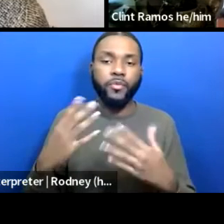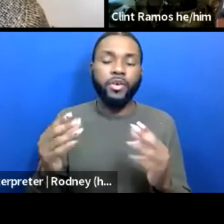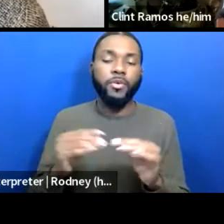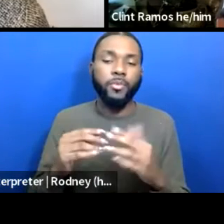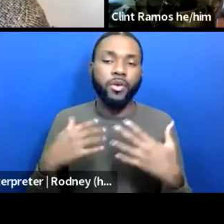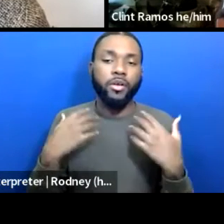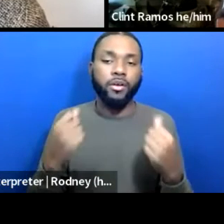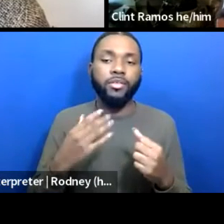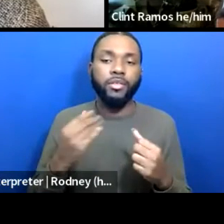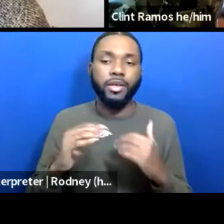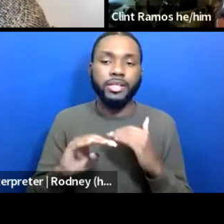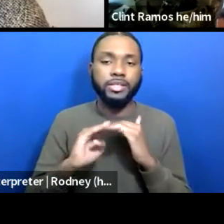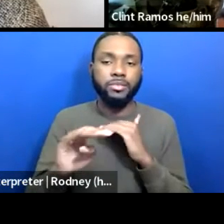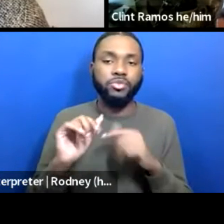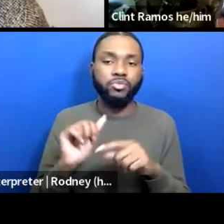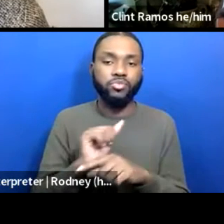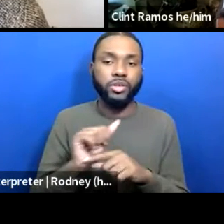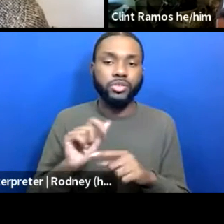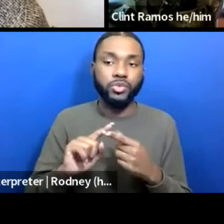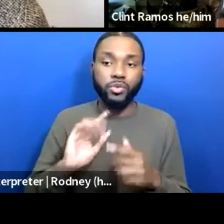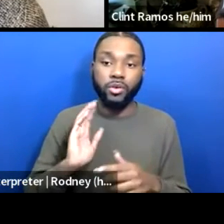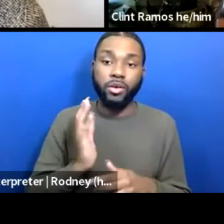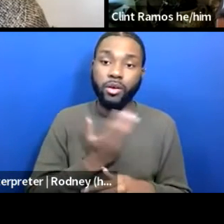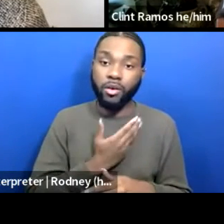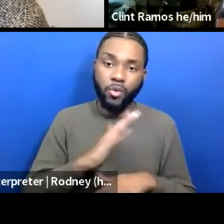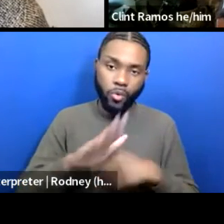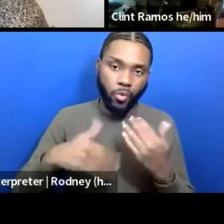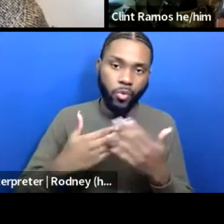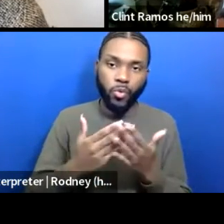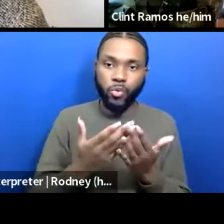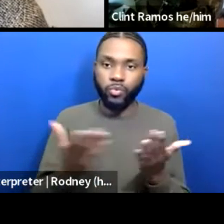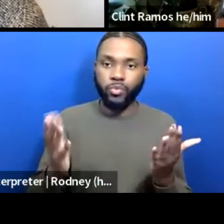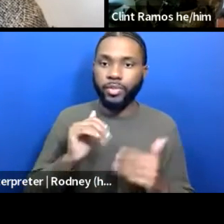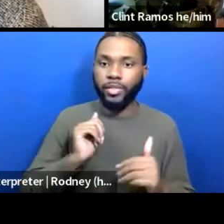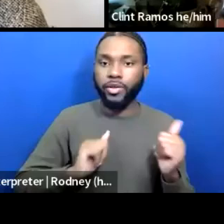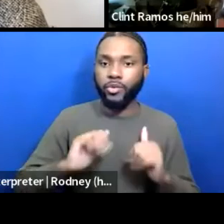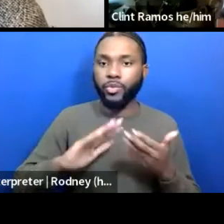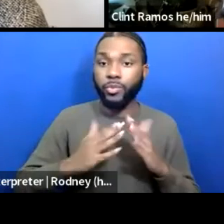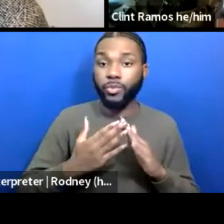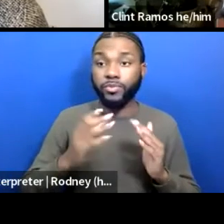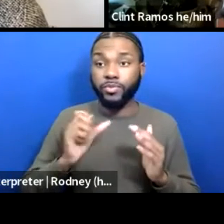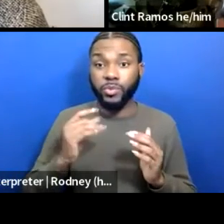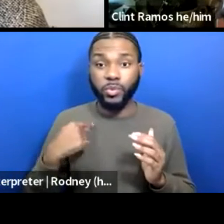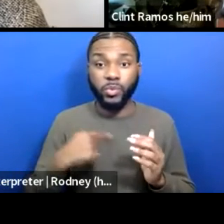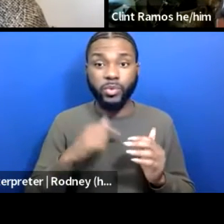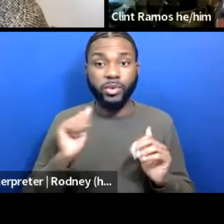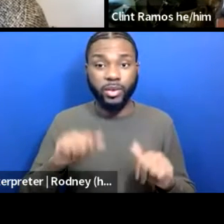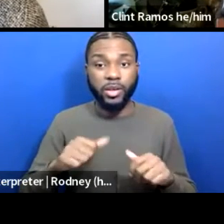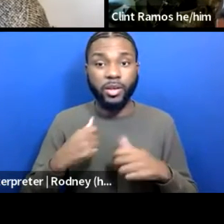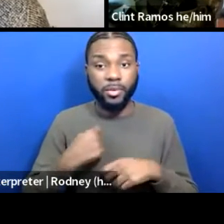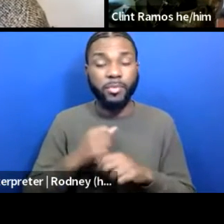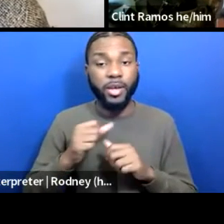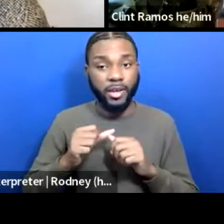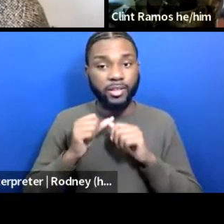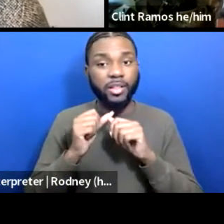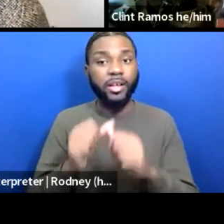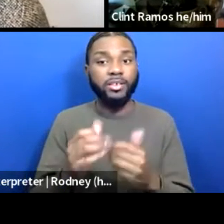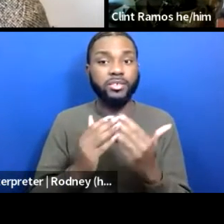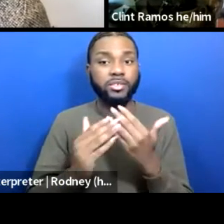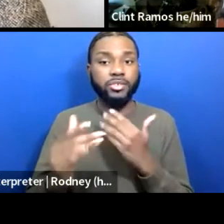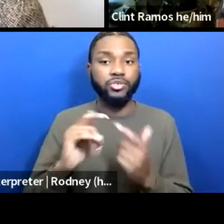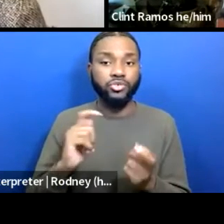practice to our entire theater community so that we really can make lasting change for